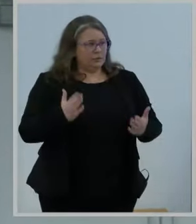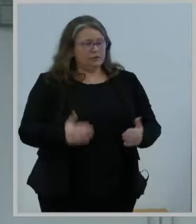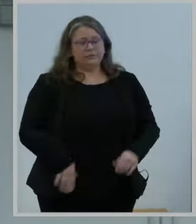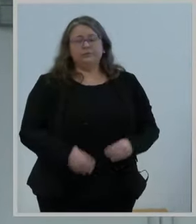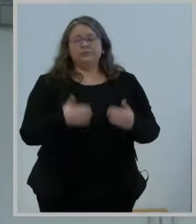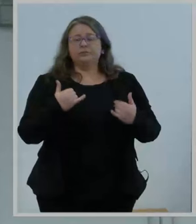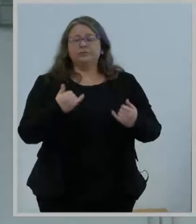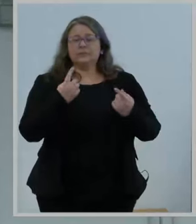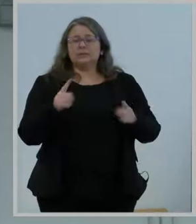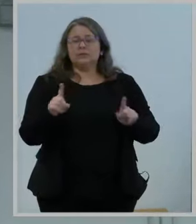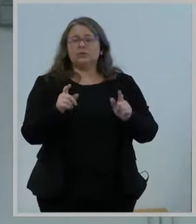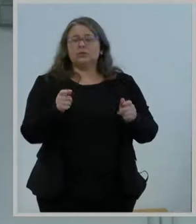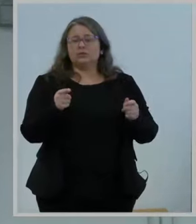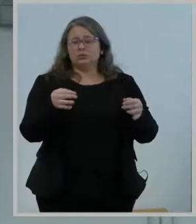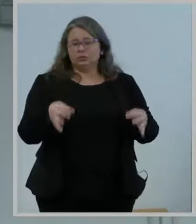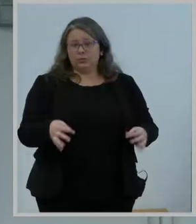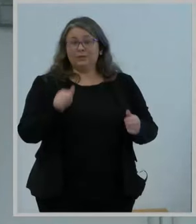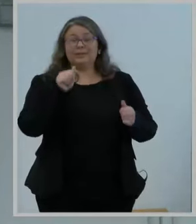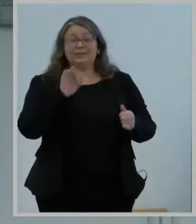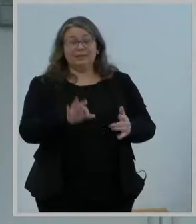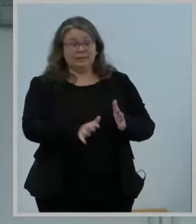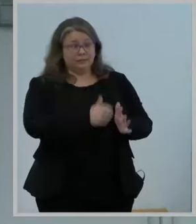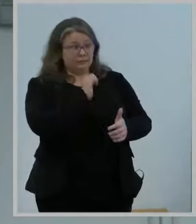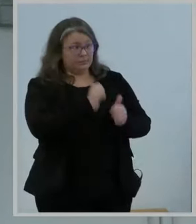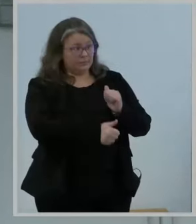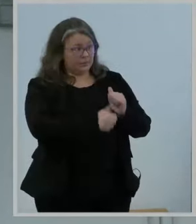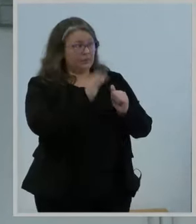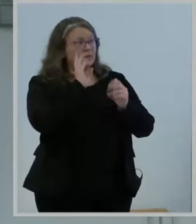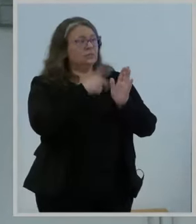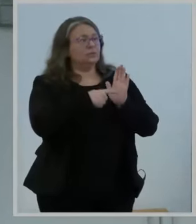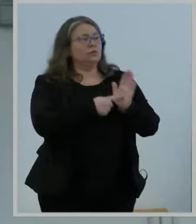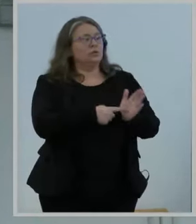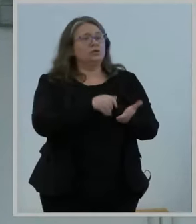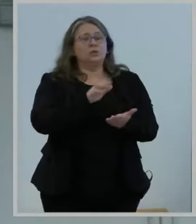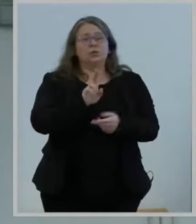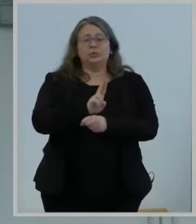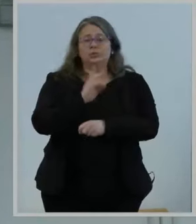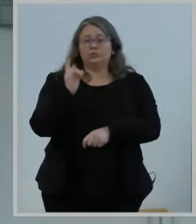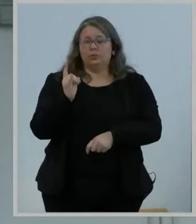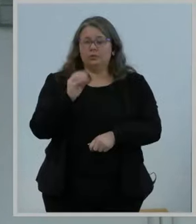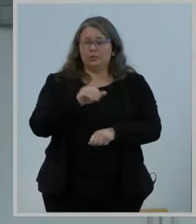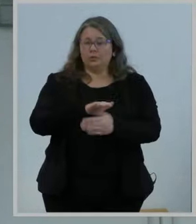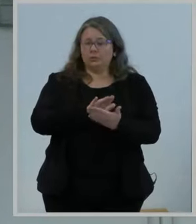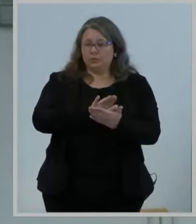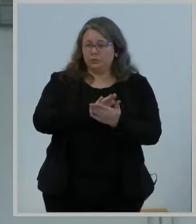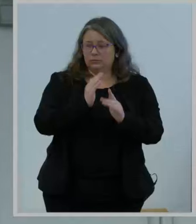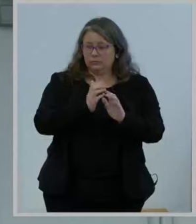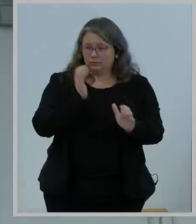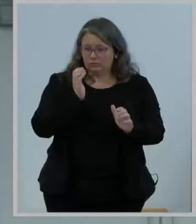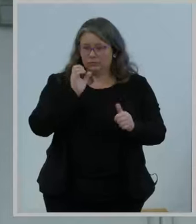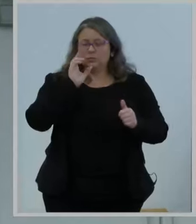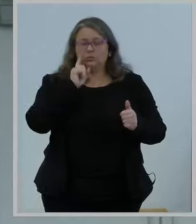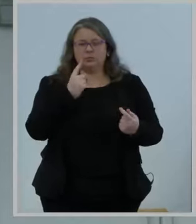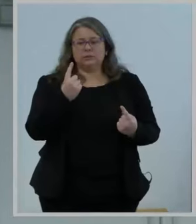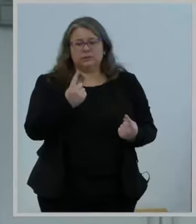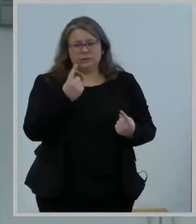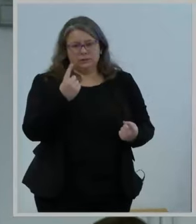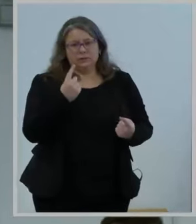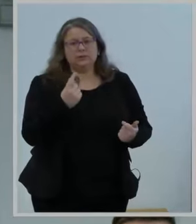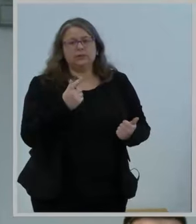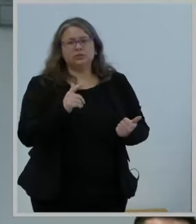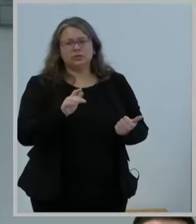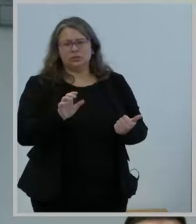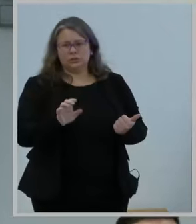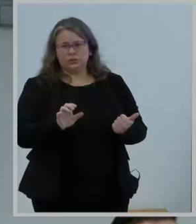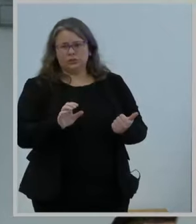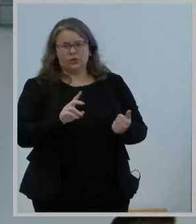of Wi-Fi on school buses serves an educational purpose as defined by the E-rate program rules, and therefore, the provision of such service is eligible for